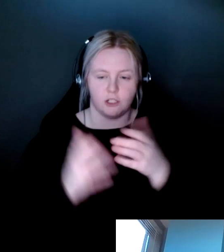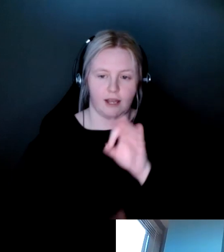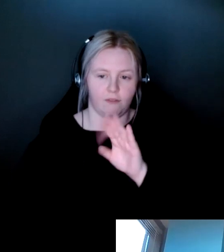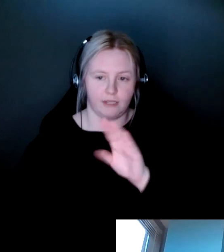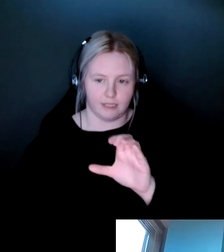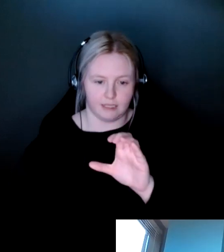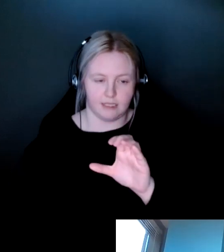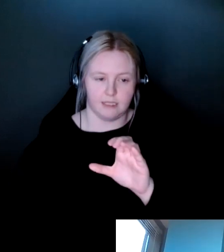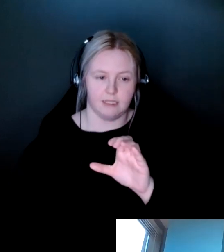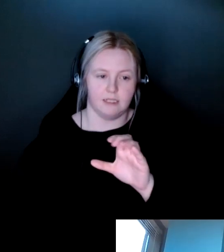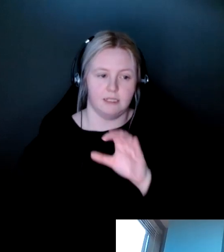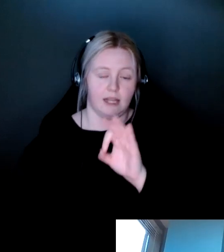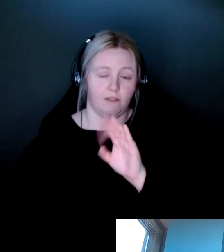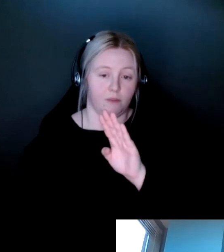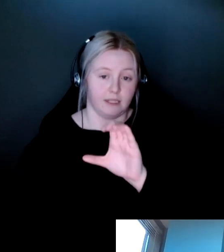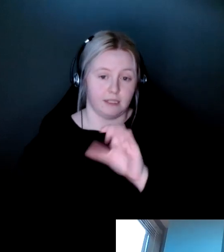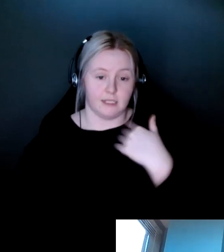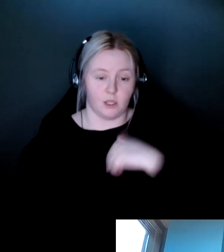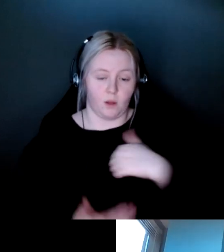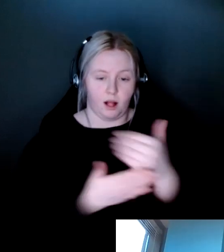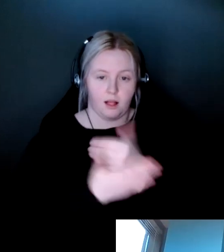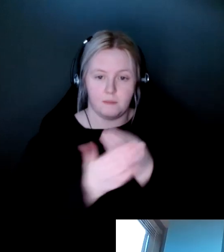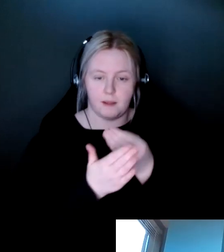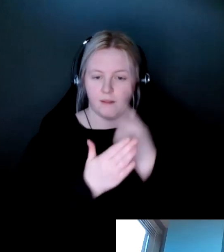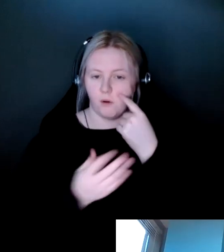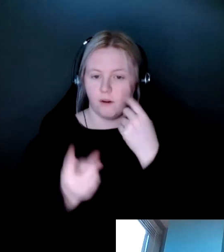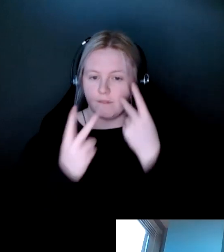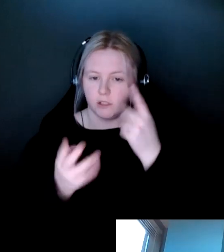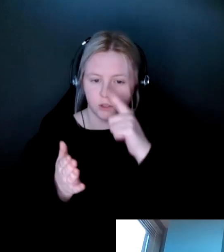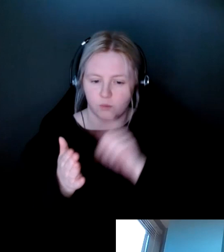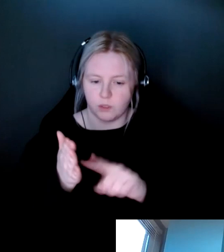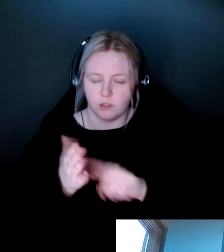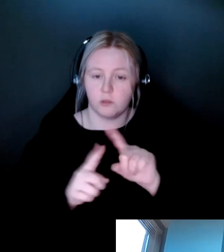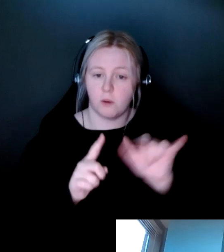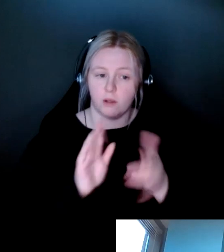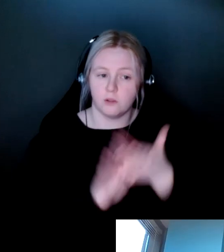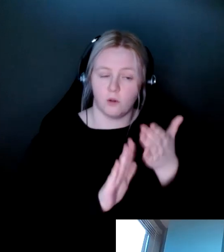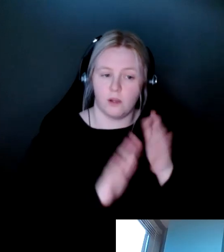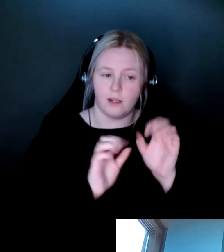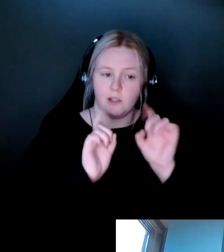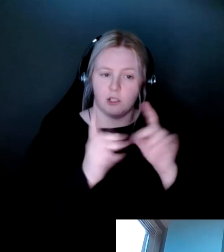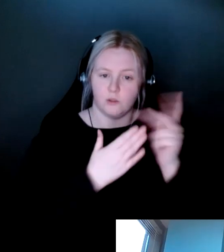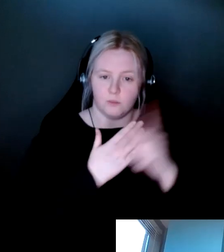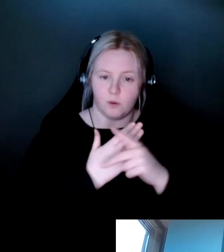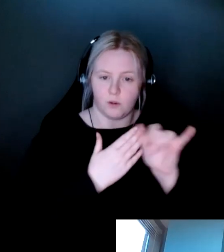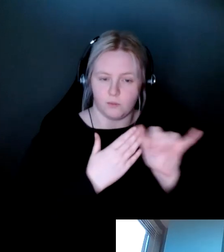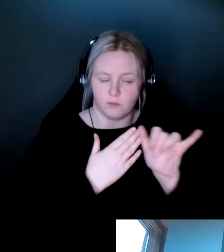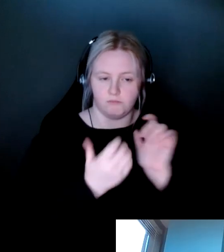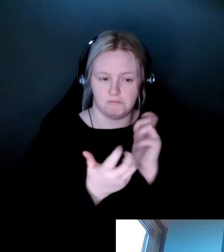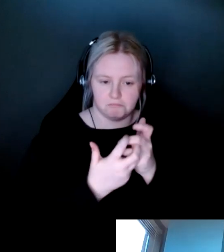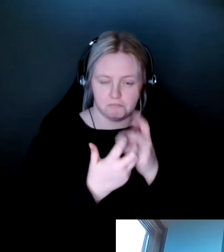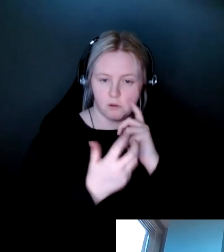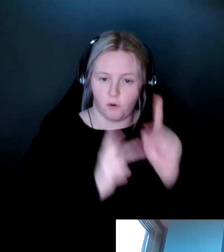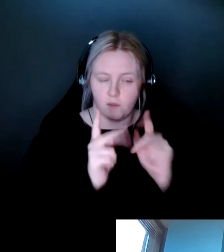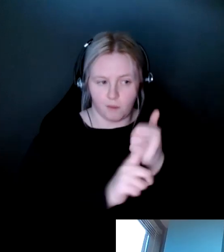So at its core, FBC raises funds for vision research, but we also run educational programs that are specifically designed for people who are living